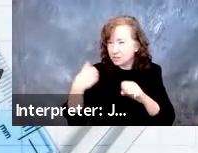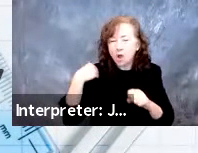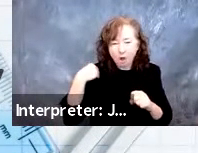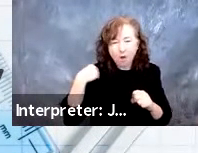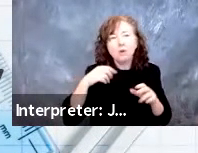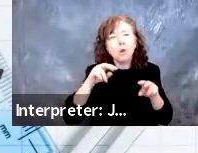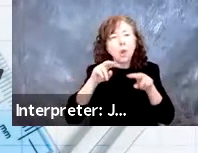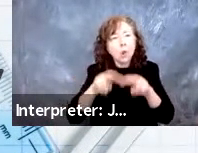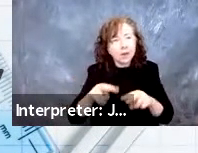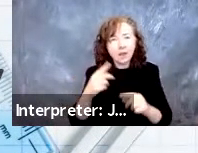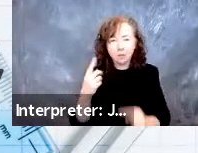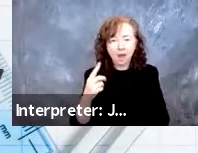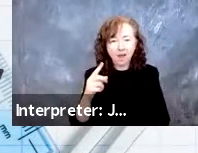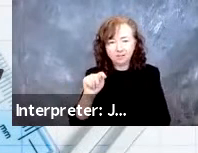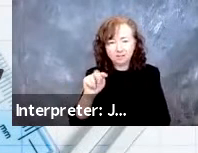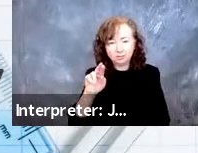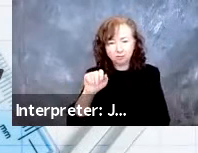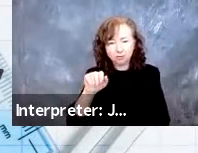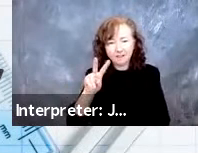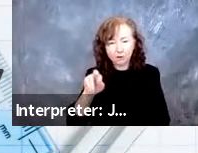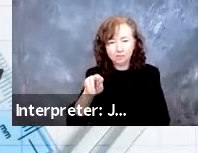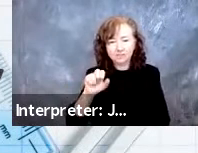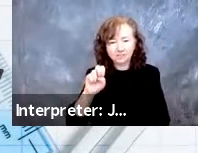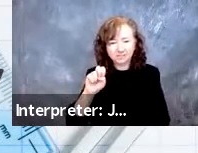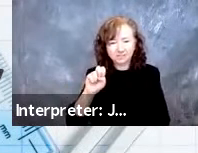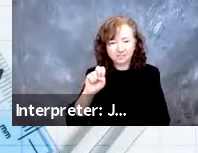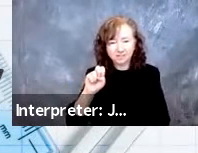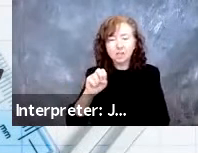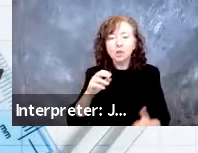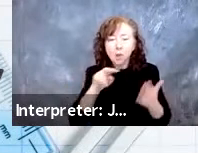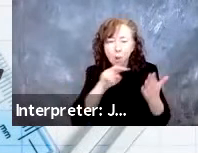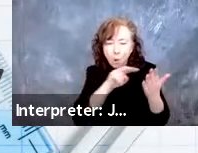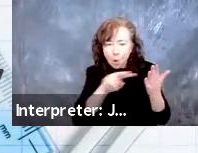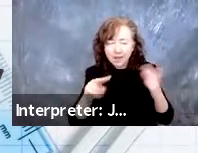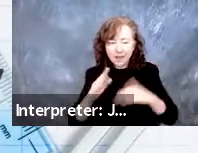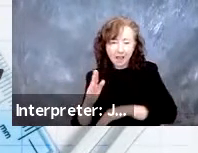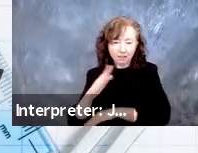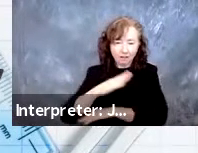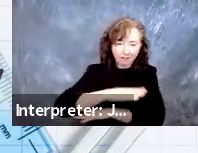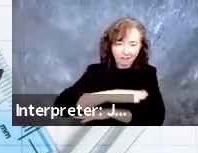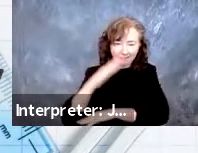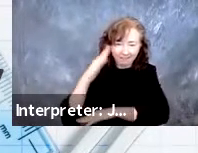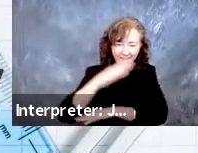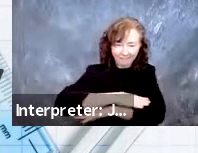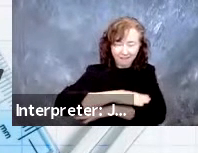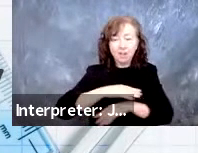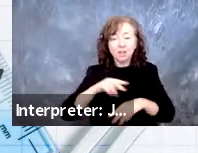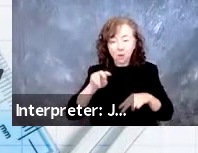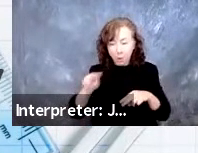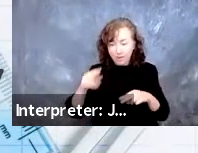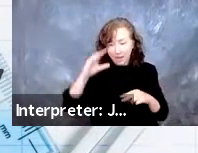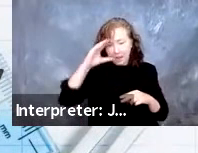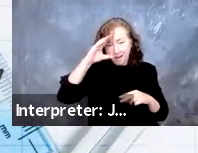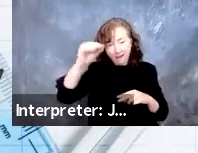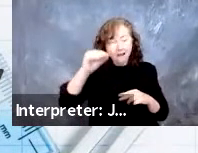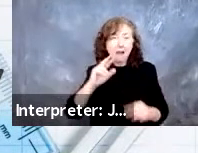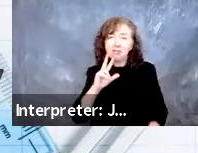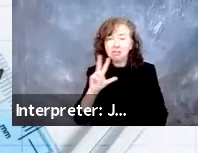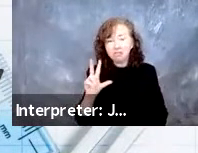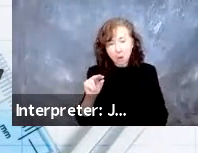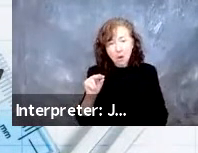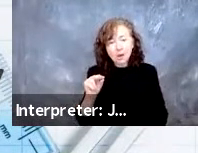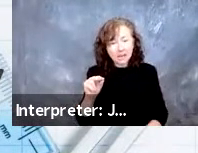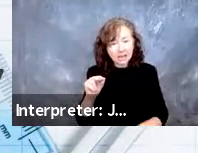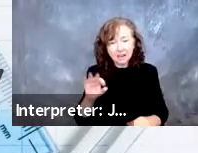vehicle, and with a ten and a half ramp angle, I was watching a manual wheelchair user. He was probably 30 years old, very